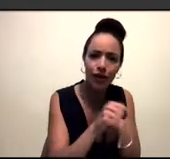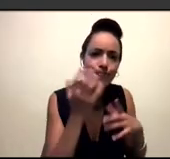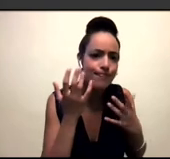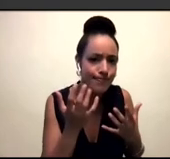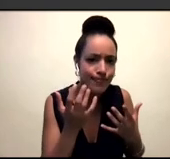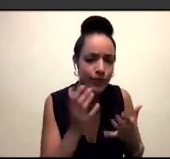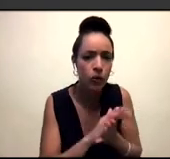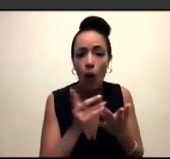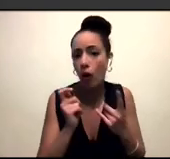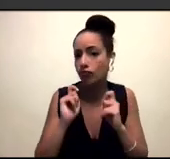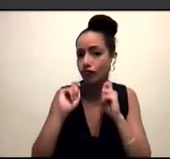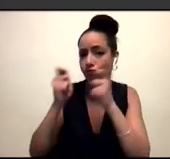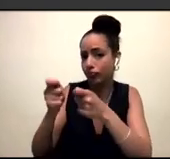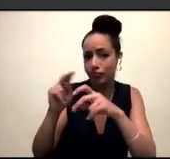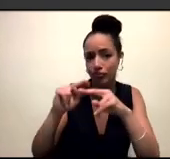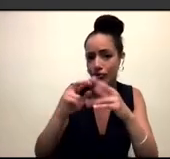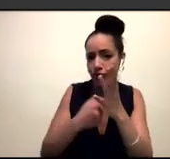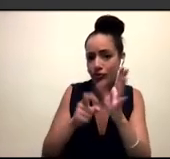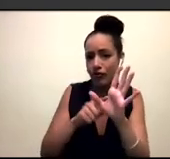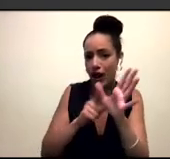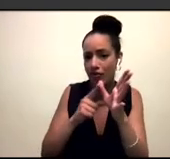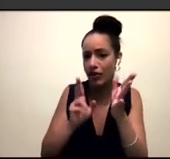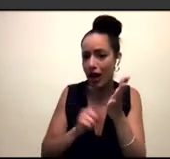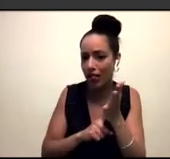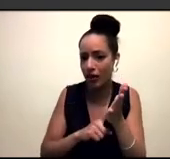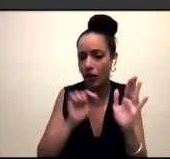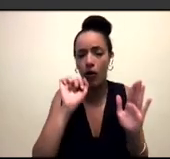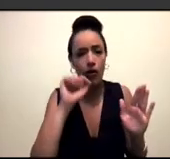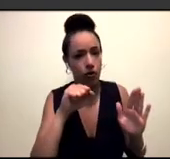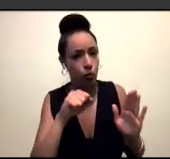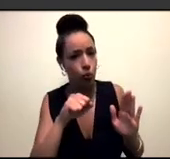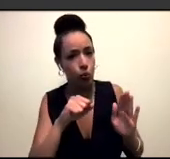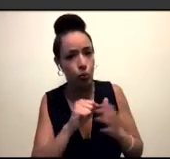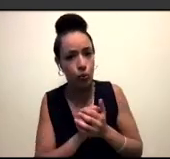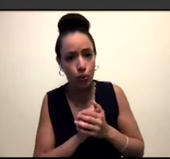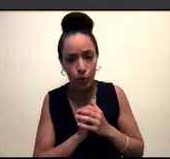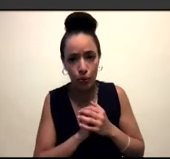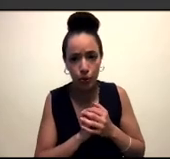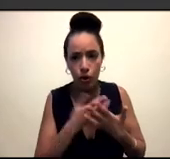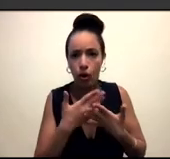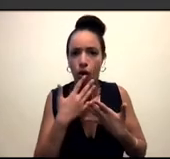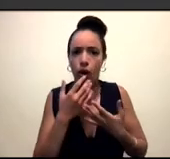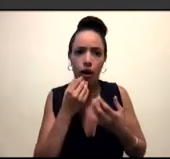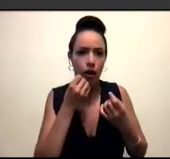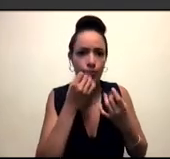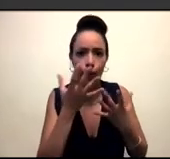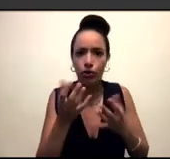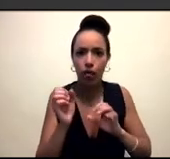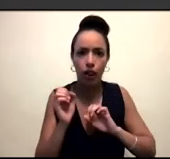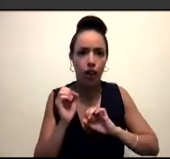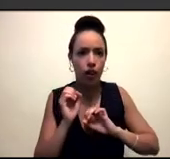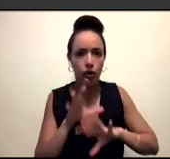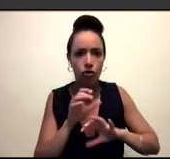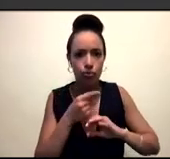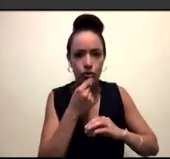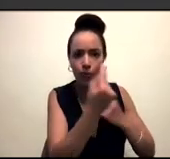I'll pass that to you Fariel. then, yeah, I mean, yeah, such amazing contributions. I can't wait to listen to them again. They're amazing.